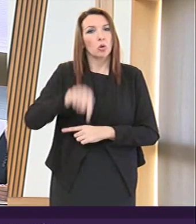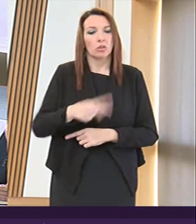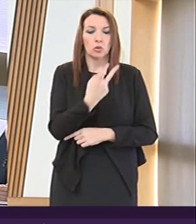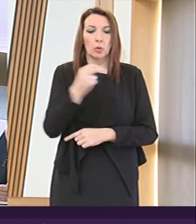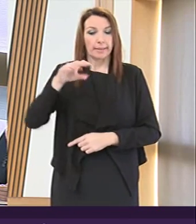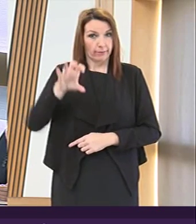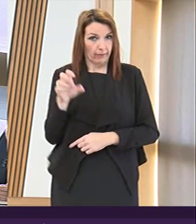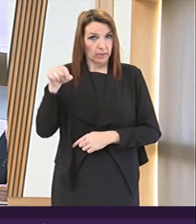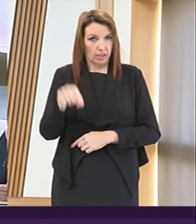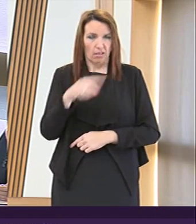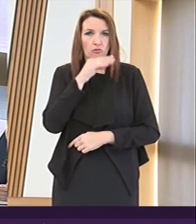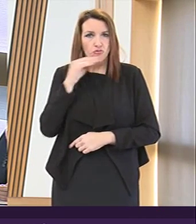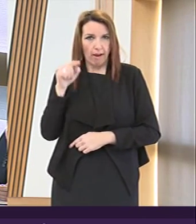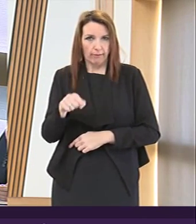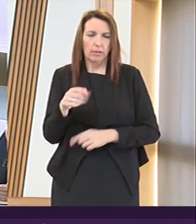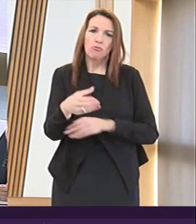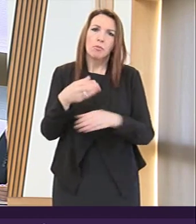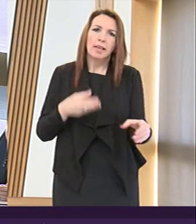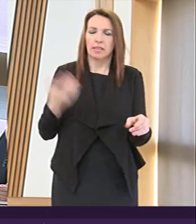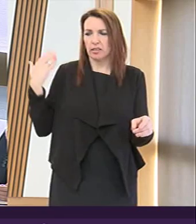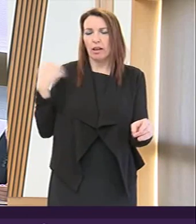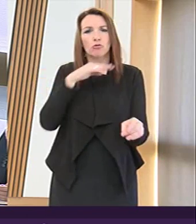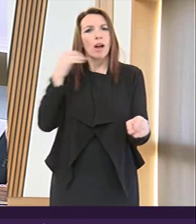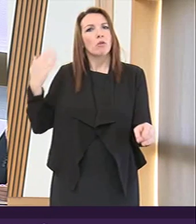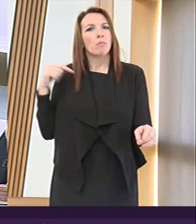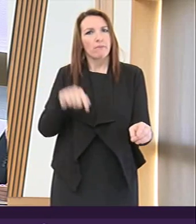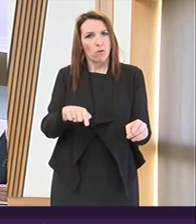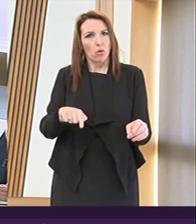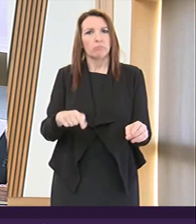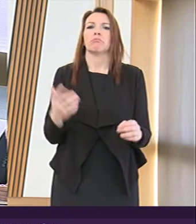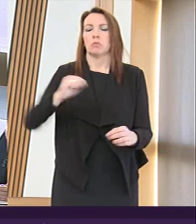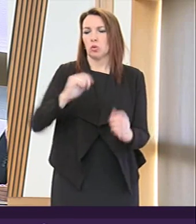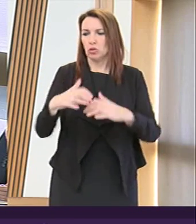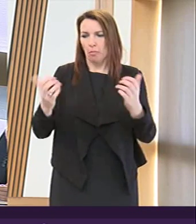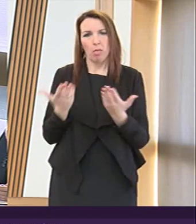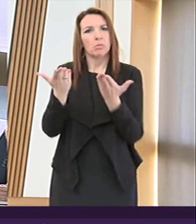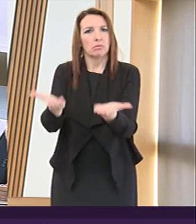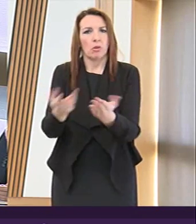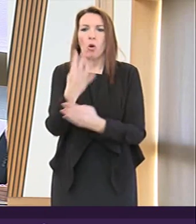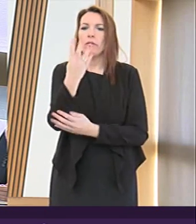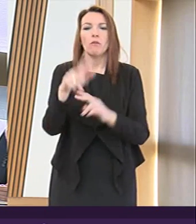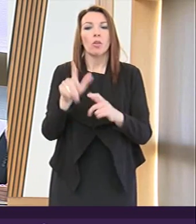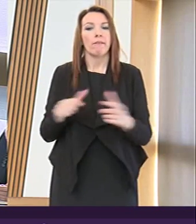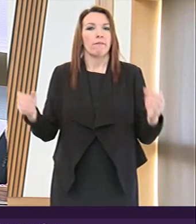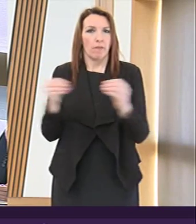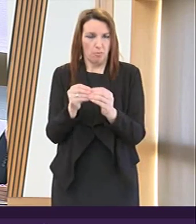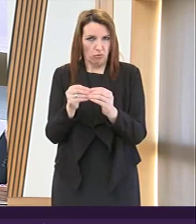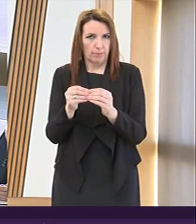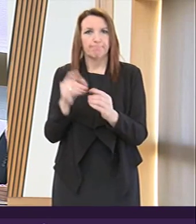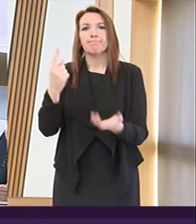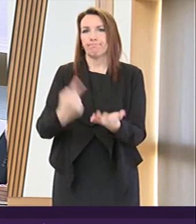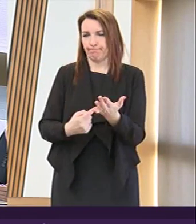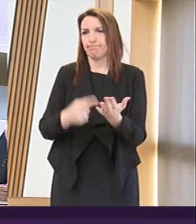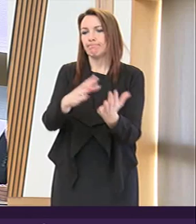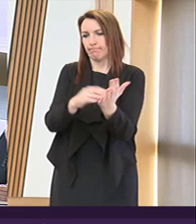Draft replaces an earlier draft which was laid before the Scottish Parliament on the 4th of February but which was